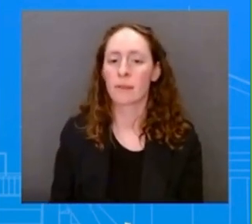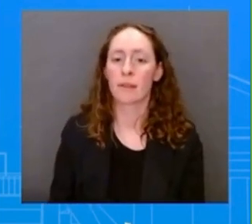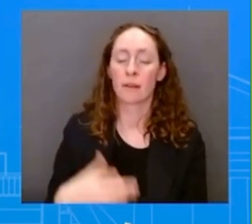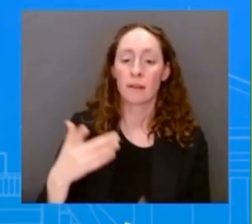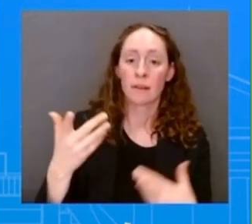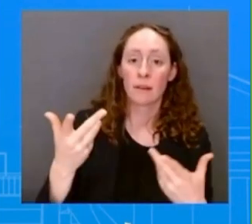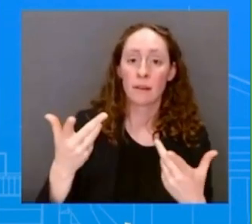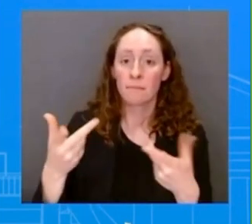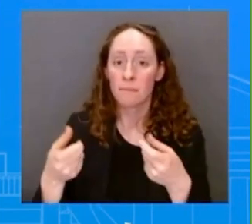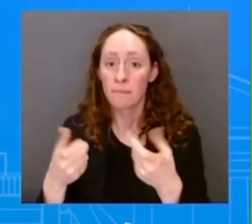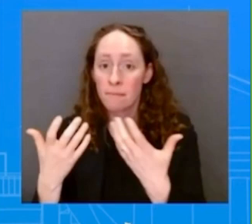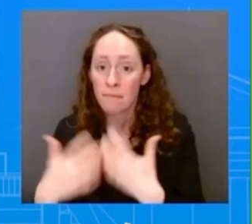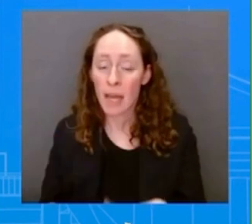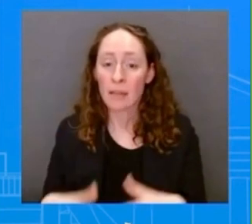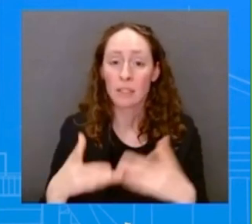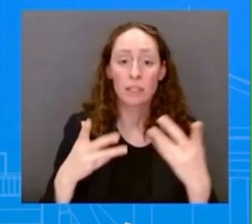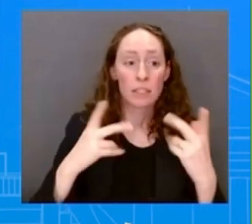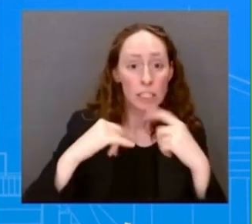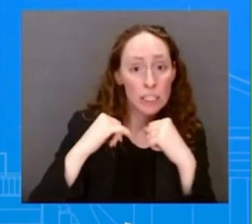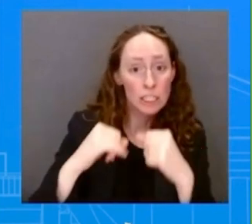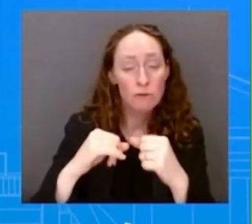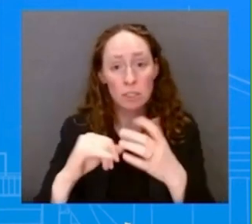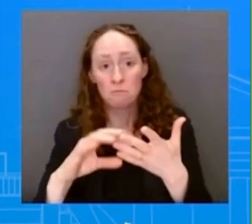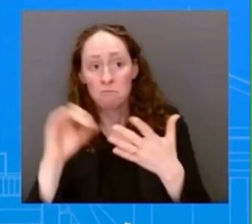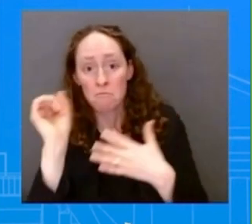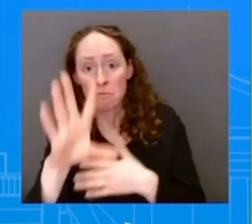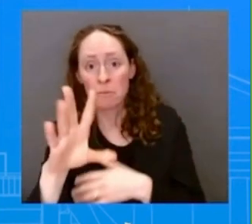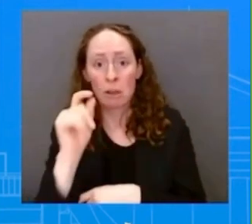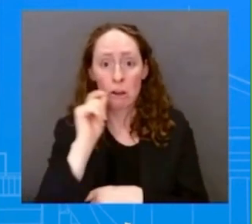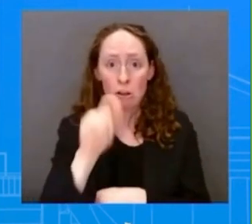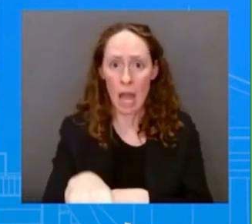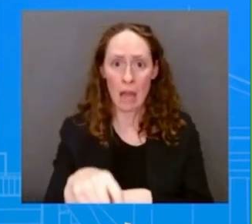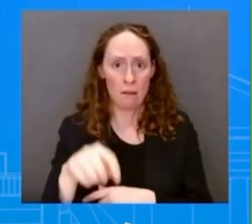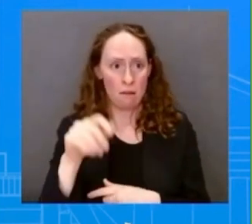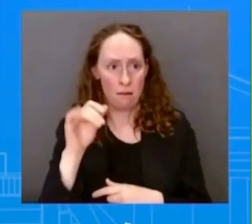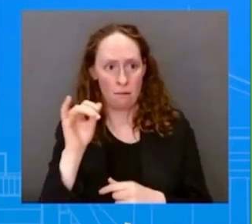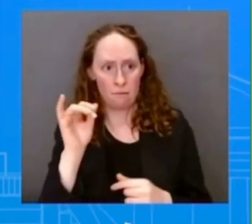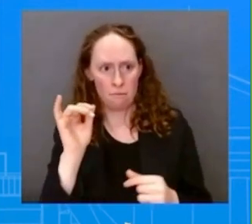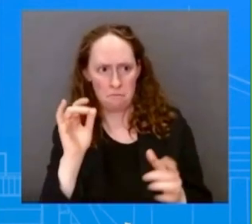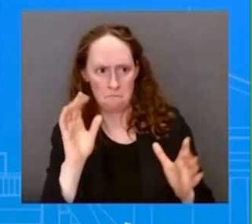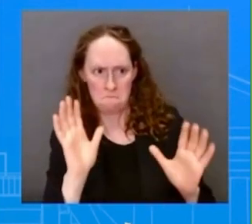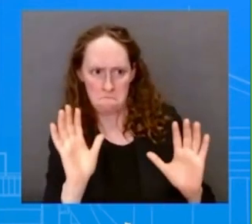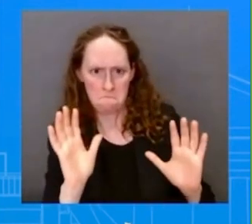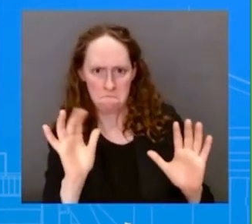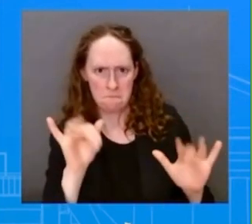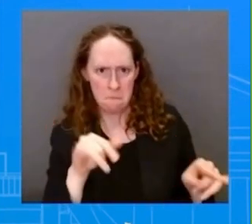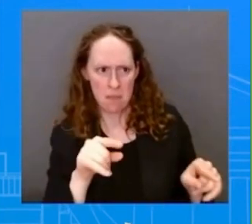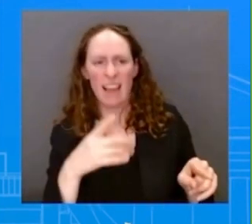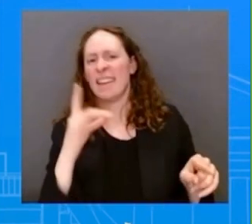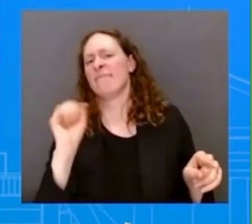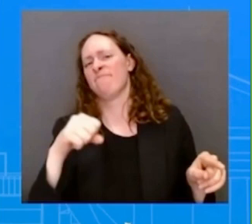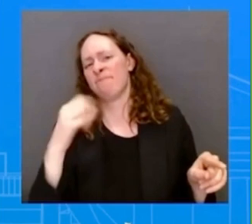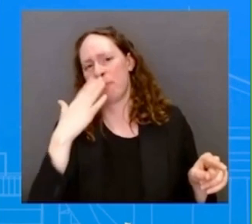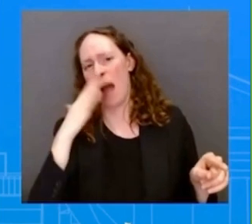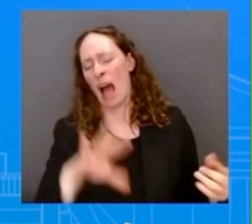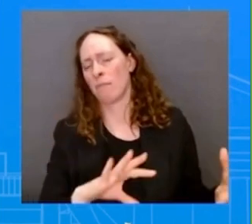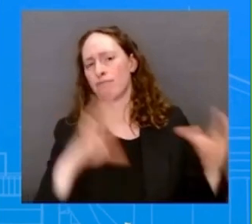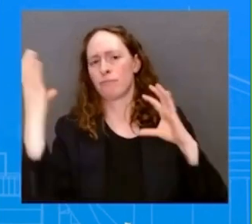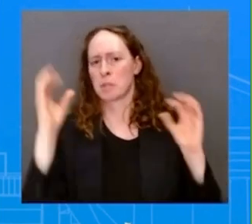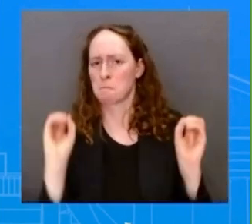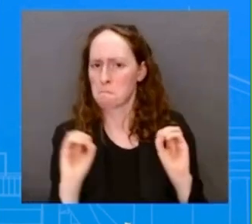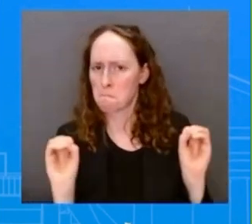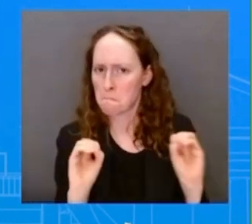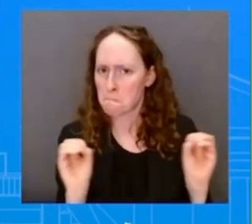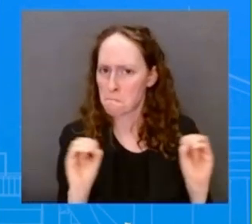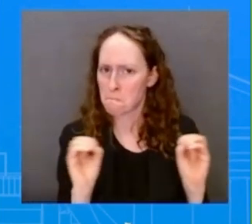Uh, I would note that the Ukrainian officials also share our concerns about making sure there's proper accountability and transparency of things getting in and moving around